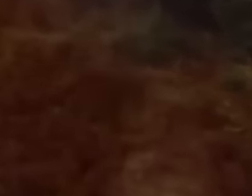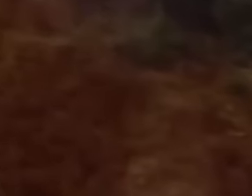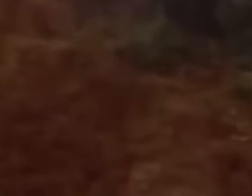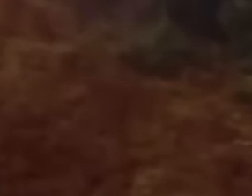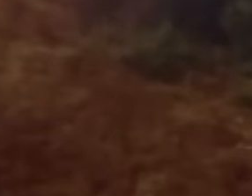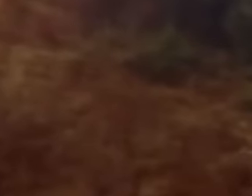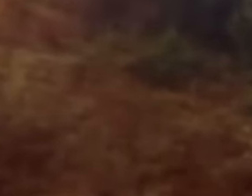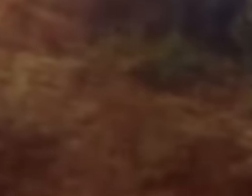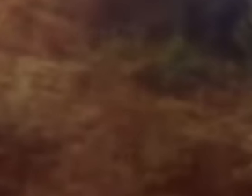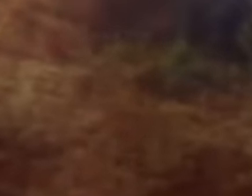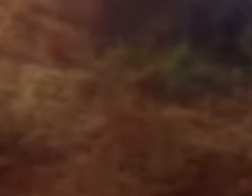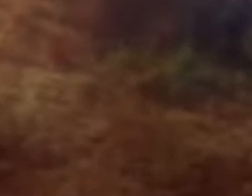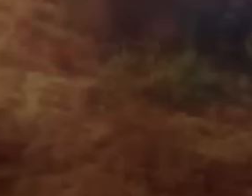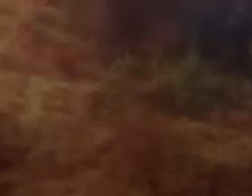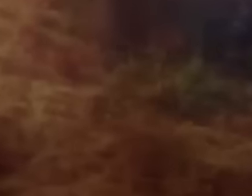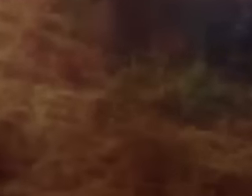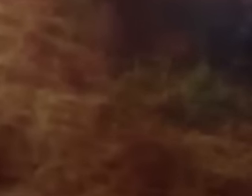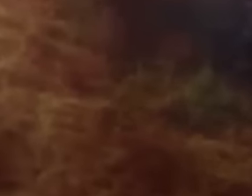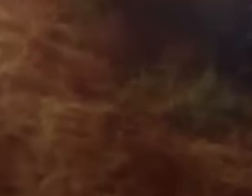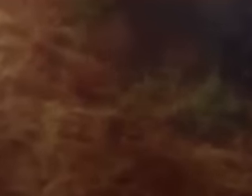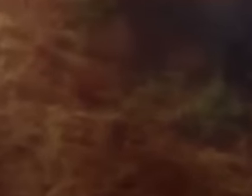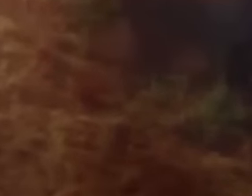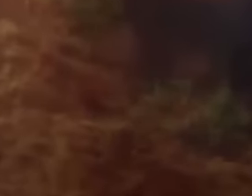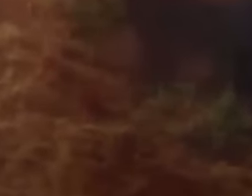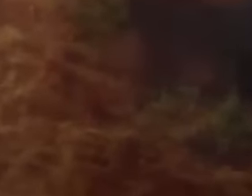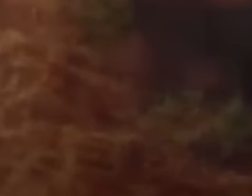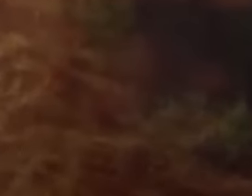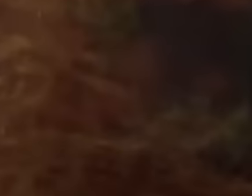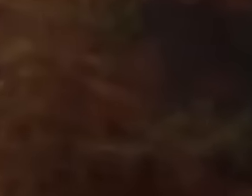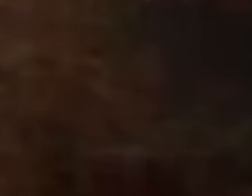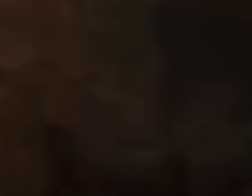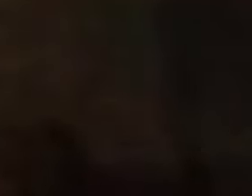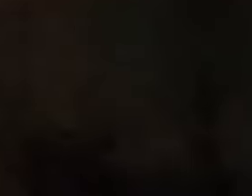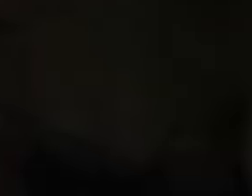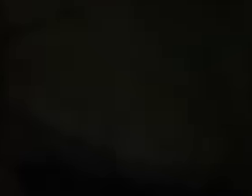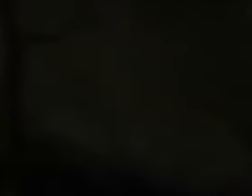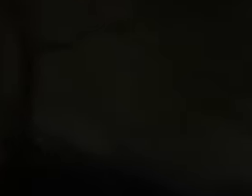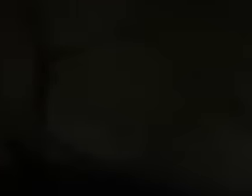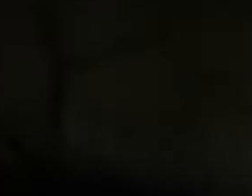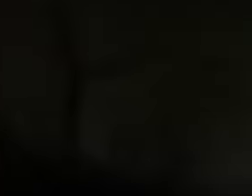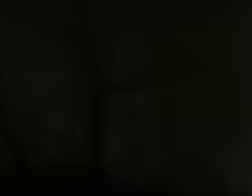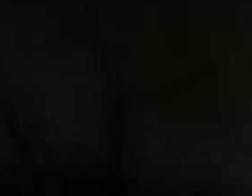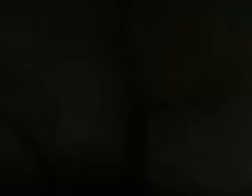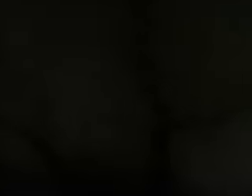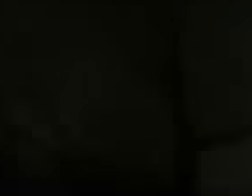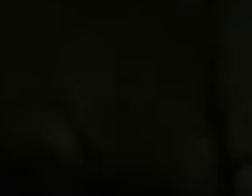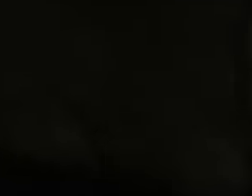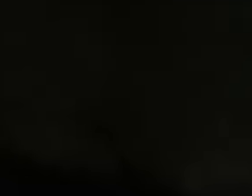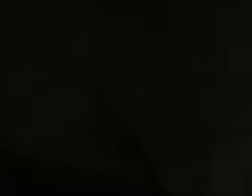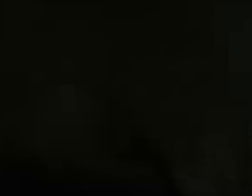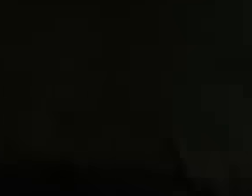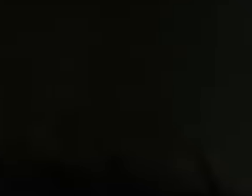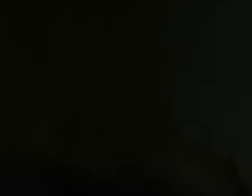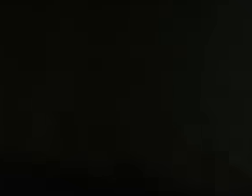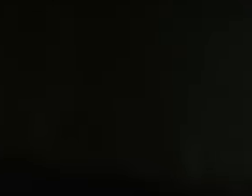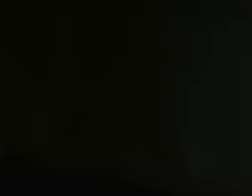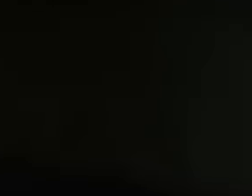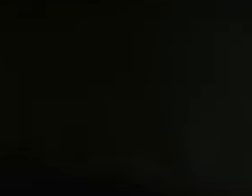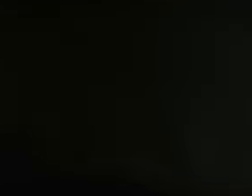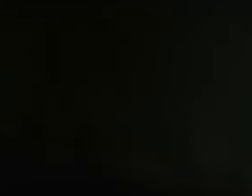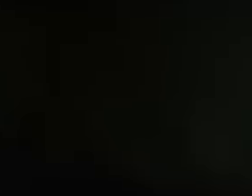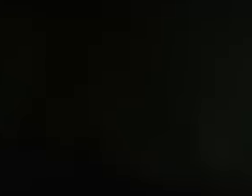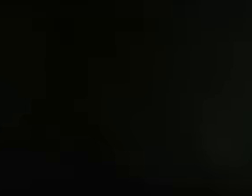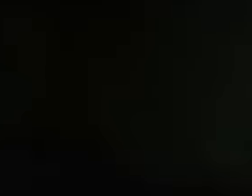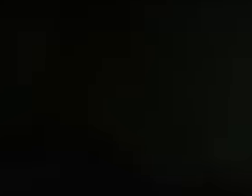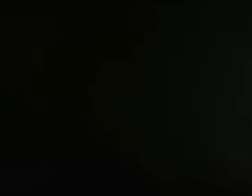she may lay her young in your altars, my